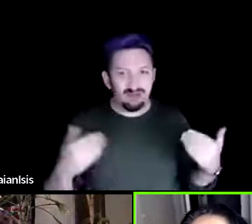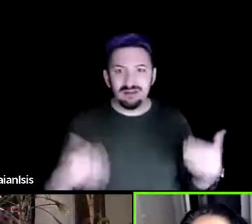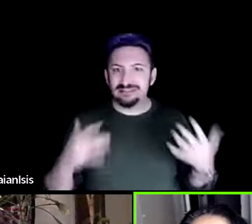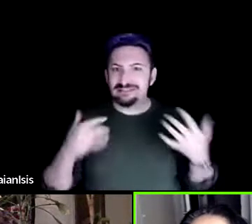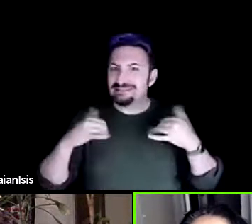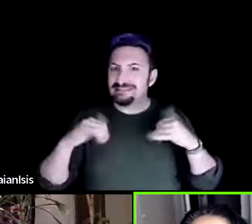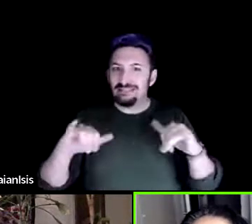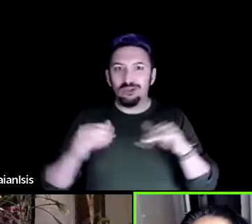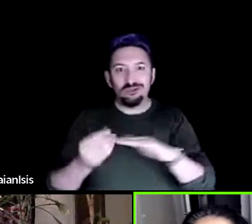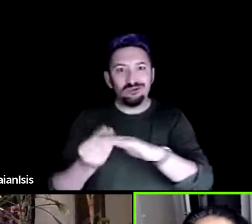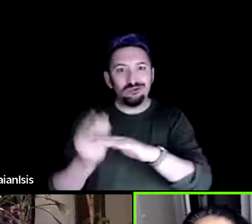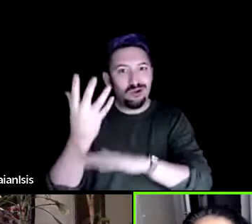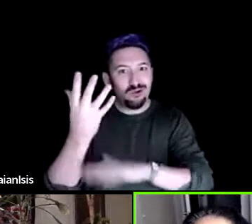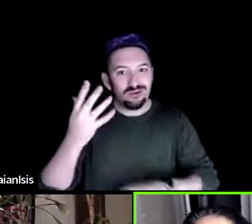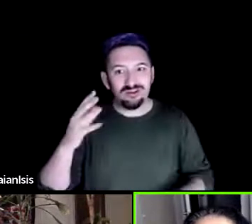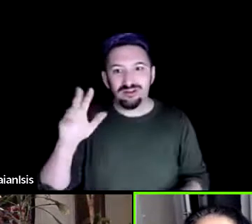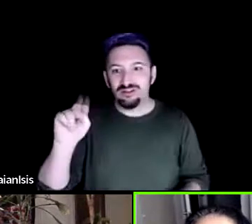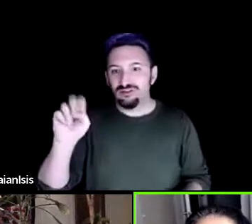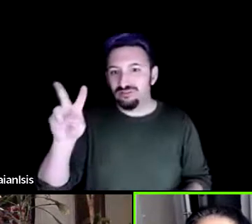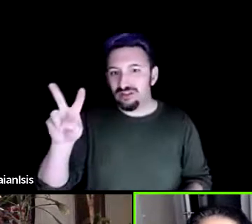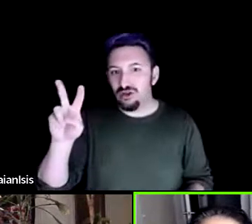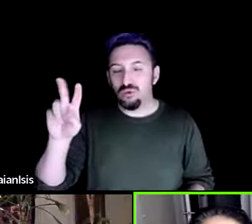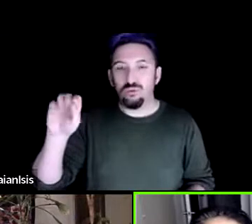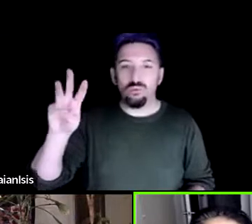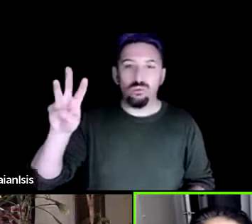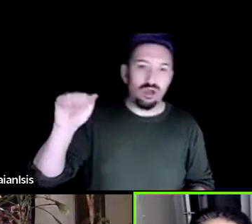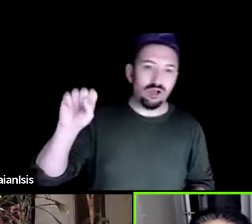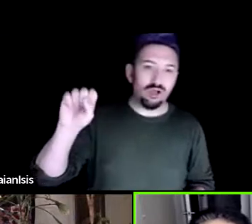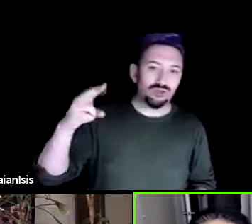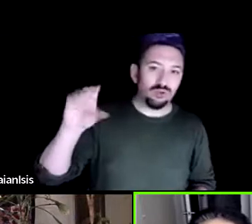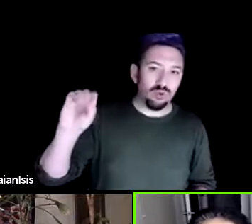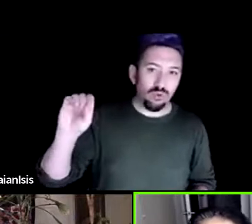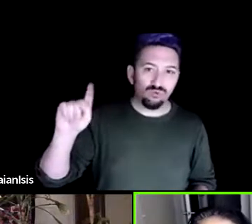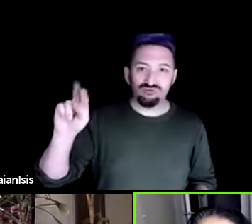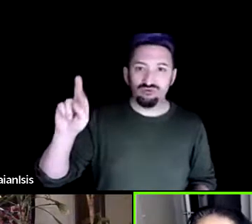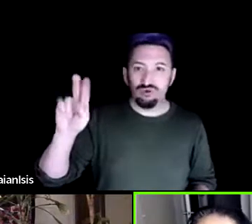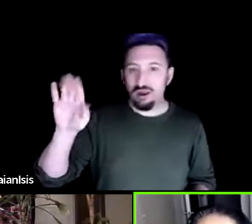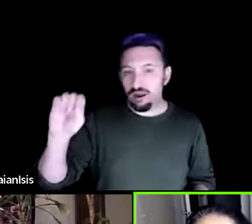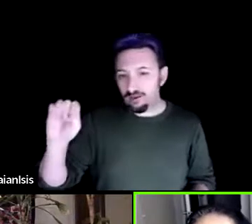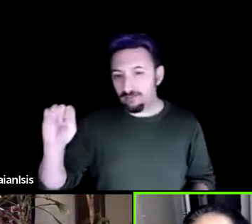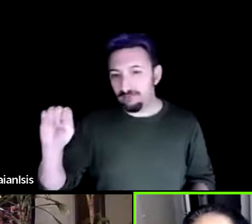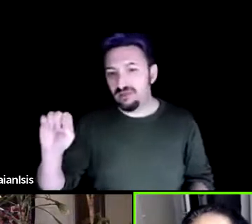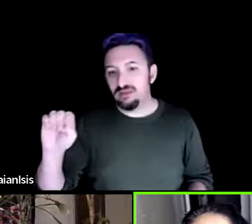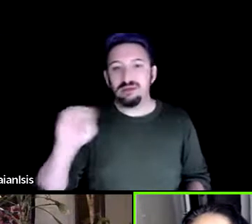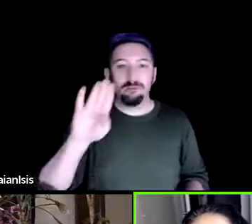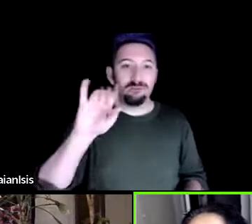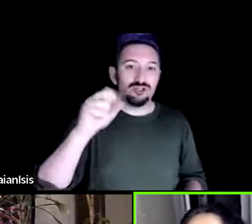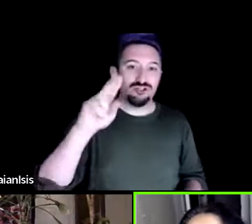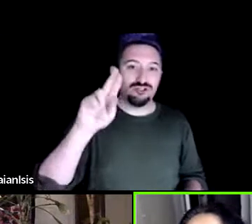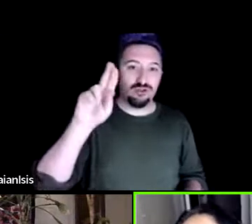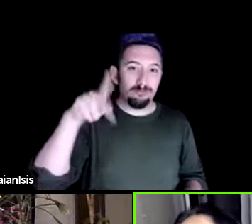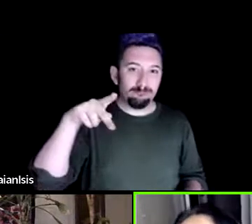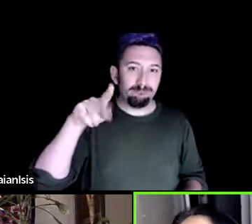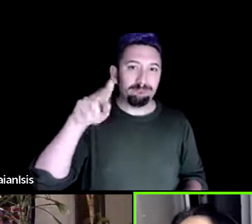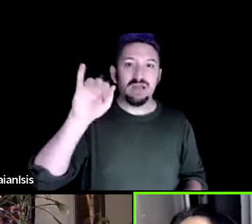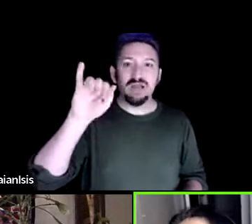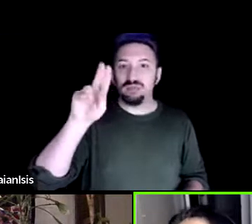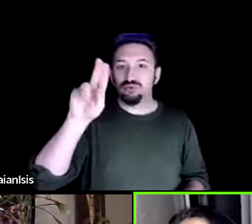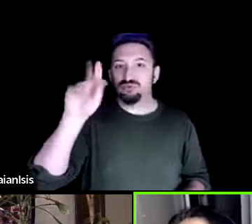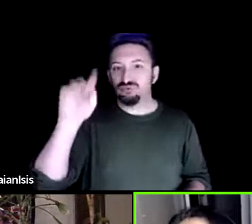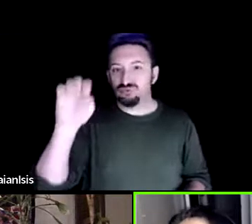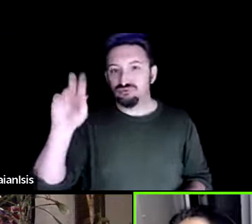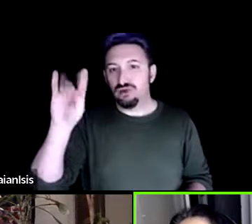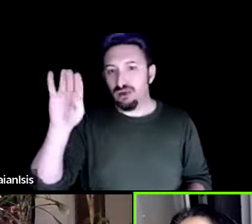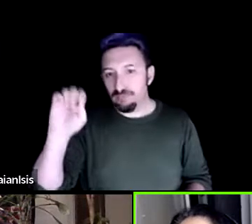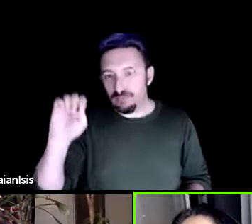washoe tribe the owens valley bishop piu tribe um i actually worked on a project